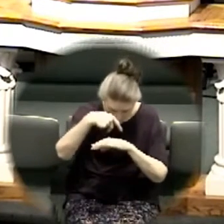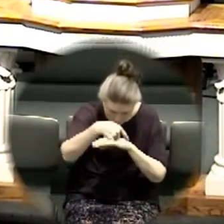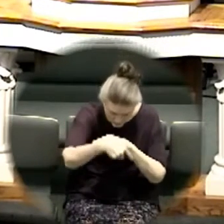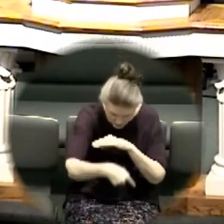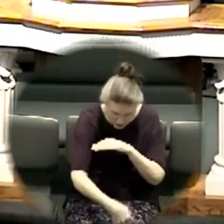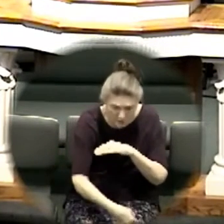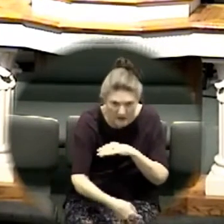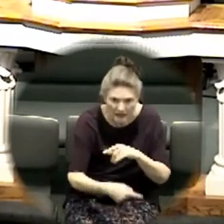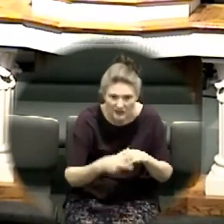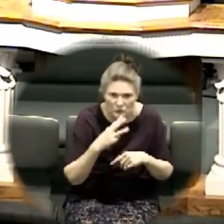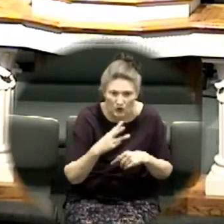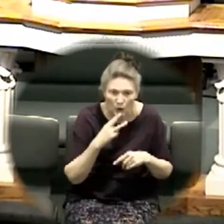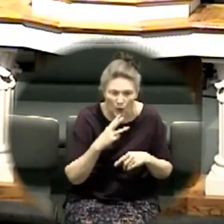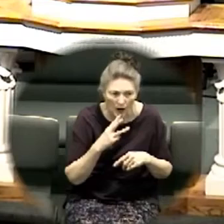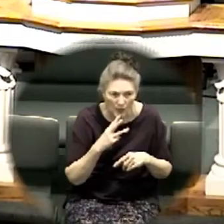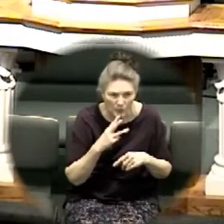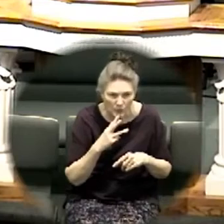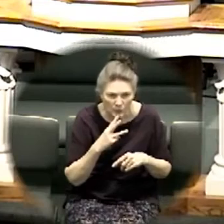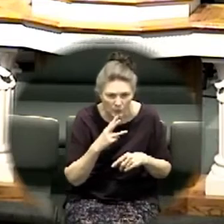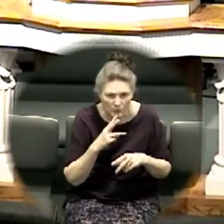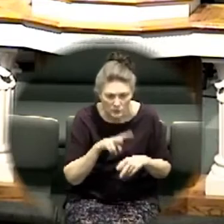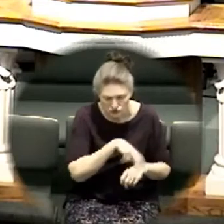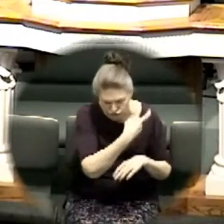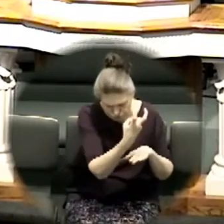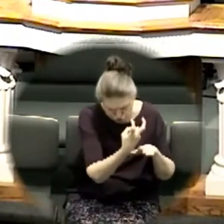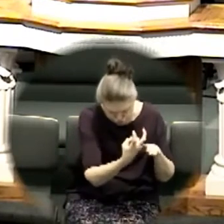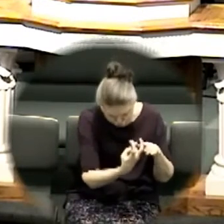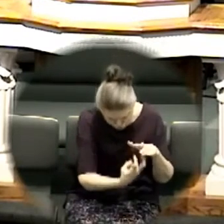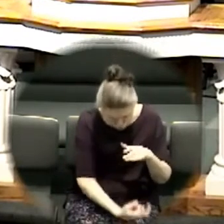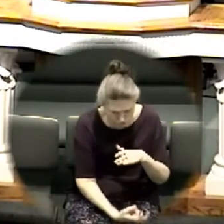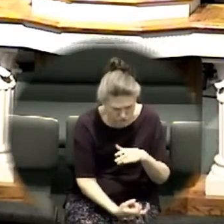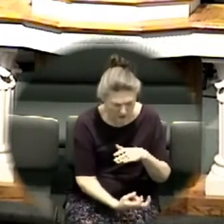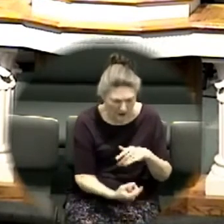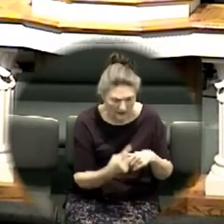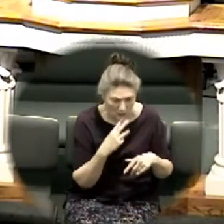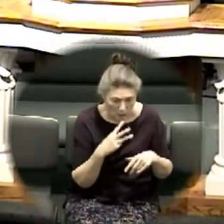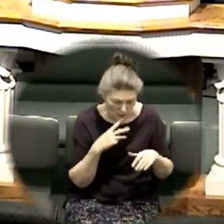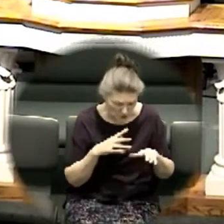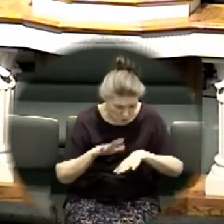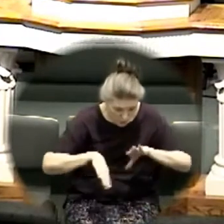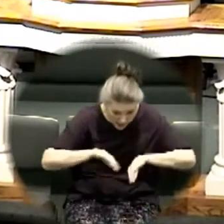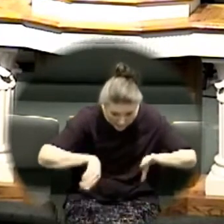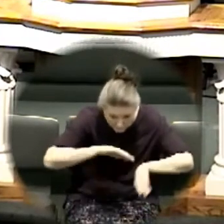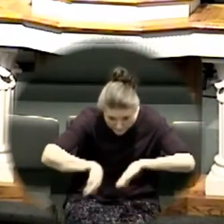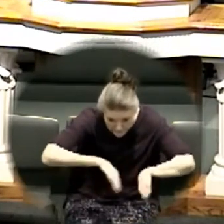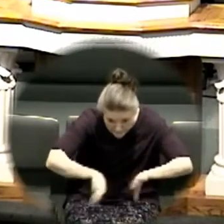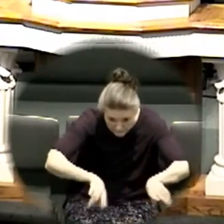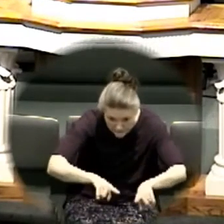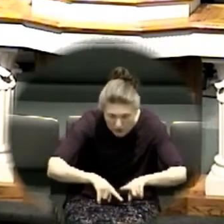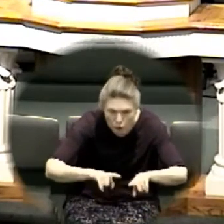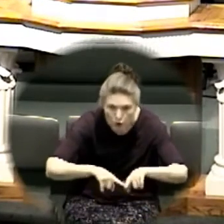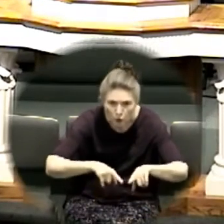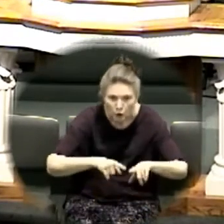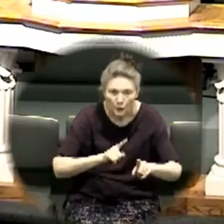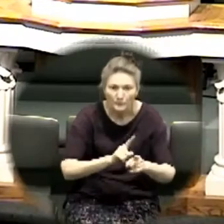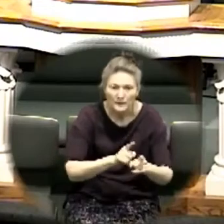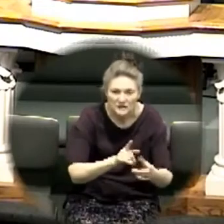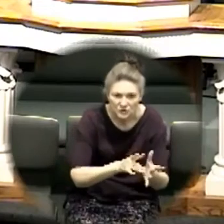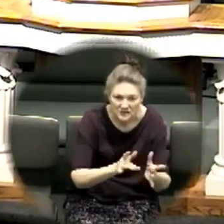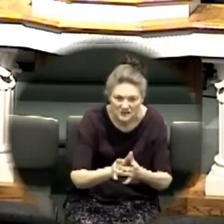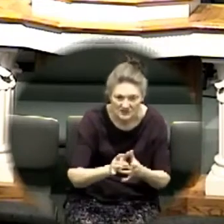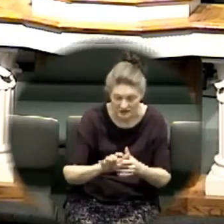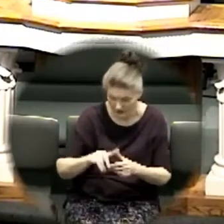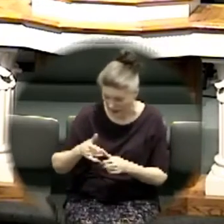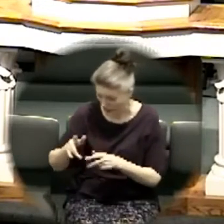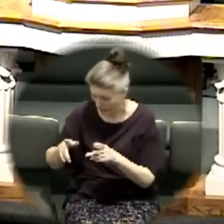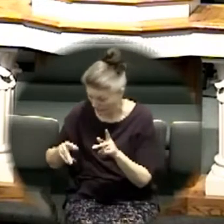cast the Bible says he cast himself into the water he cast himself into the water and swam to shore the other guy stayed in the boat